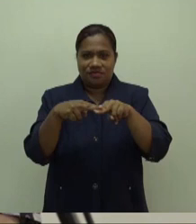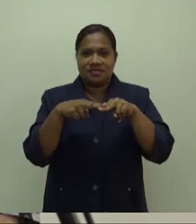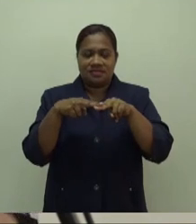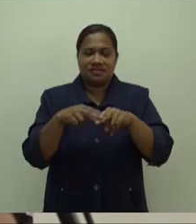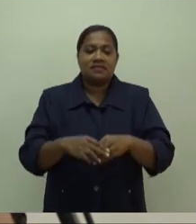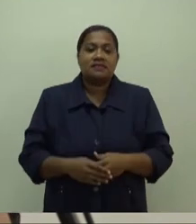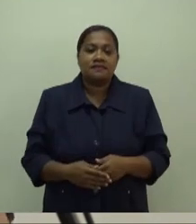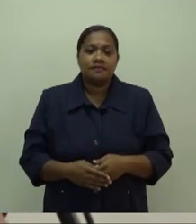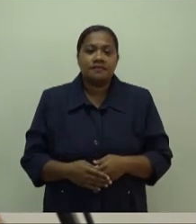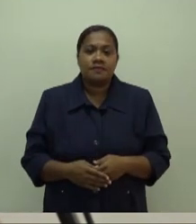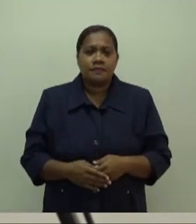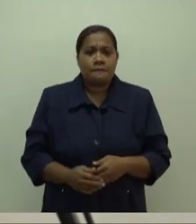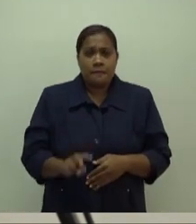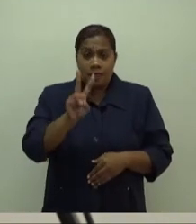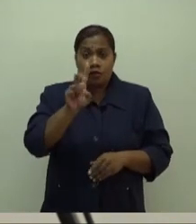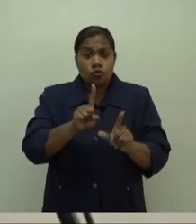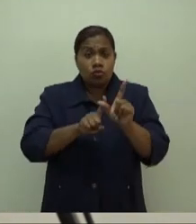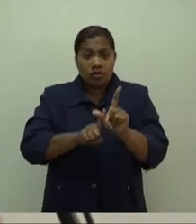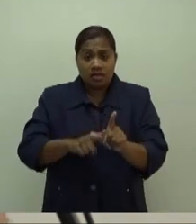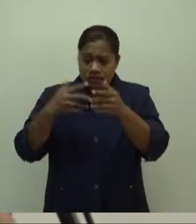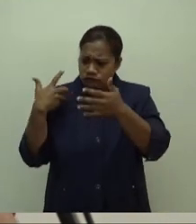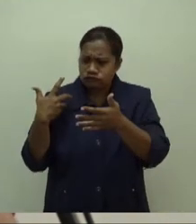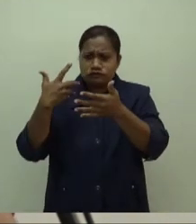After two years of non-stop COVID-19 coverage,